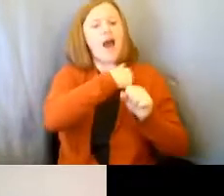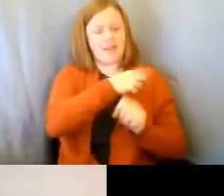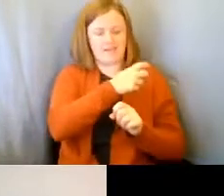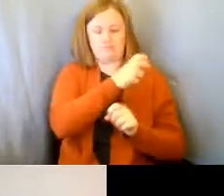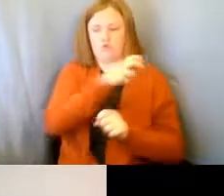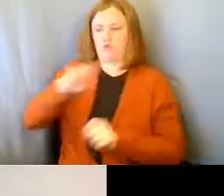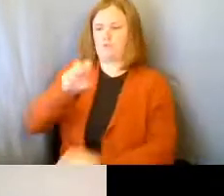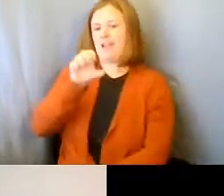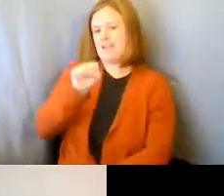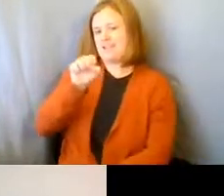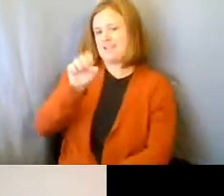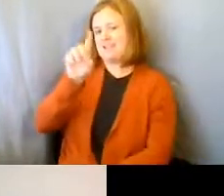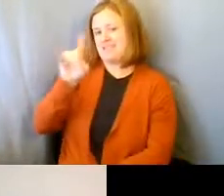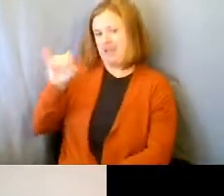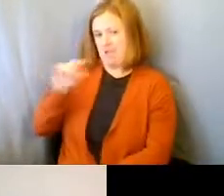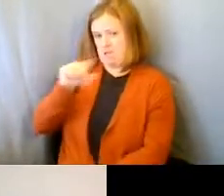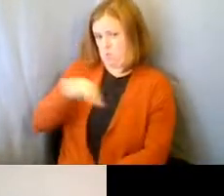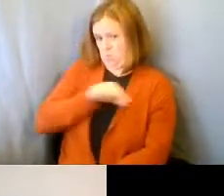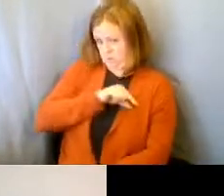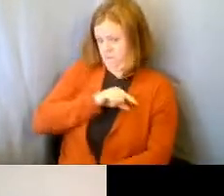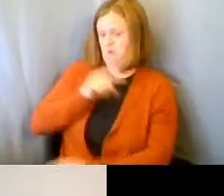on SSDI, correct?